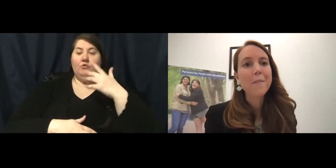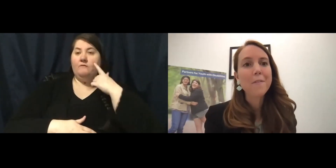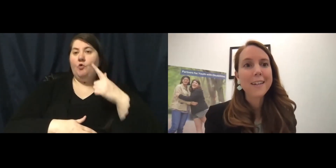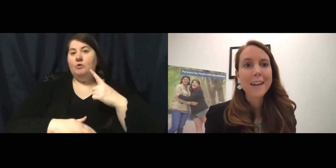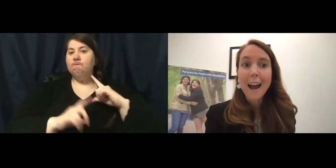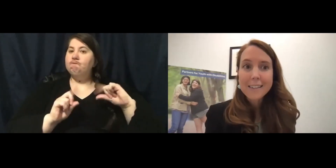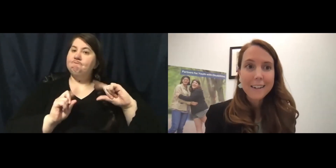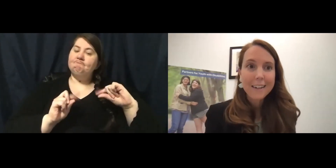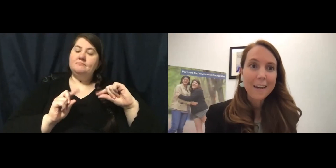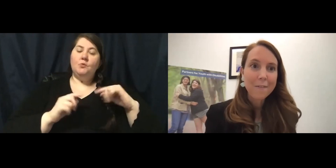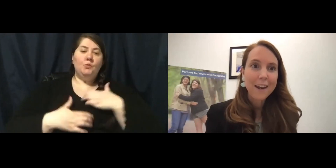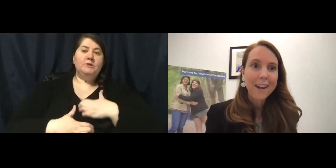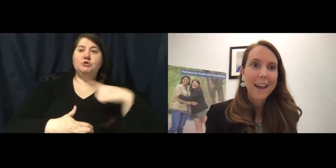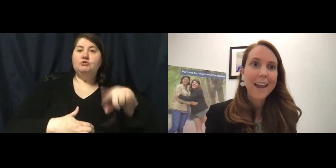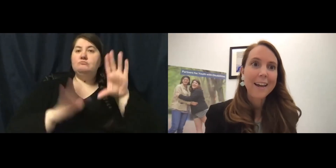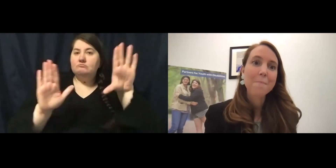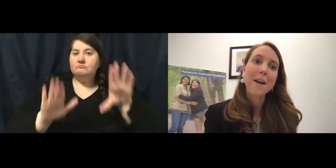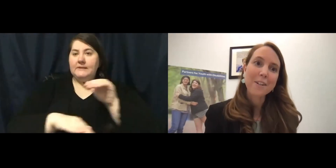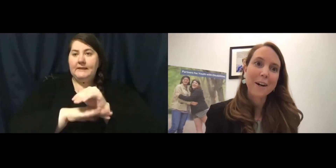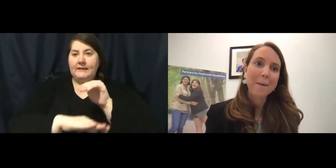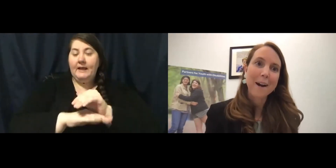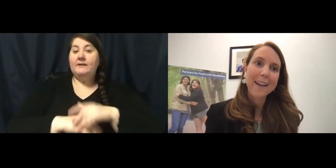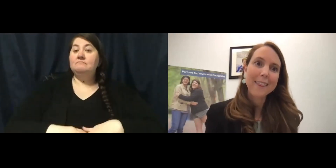you a fantastic evening and mentoring month.